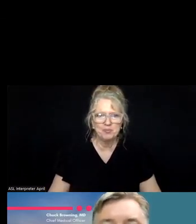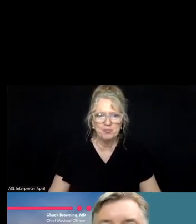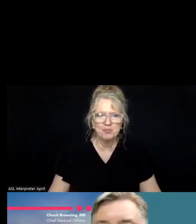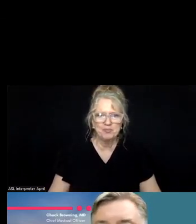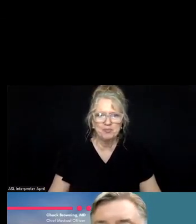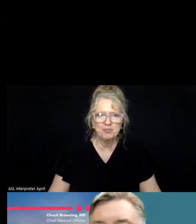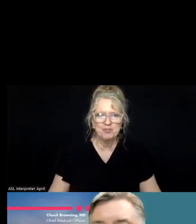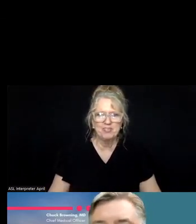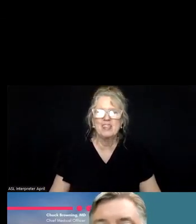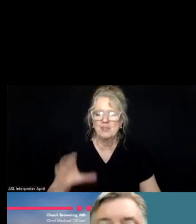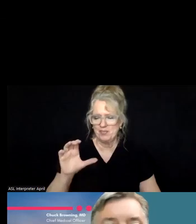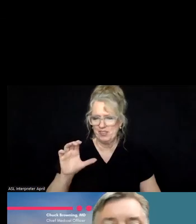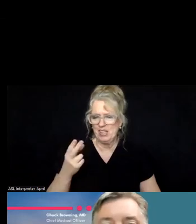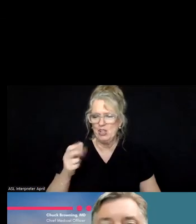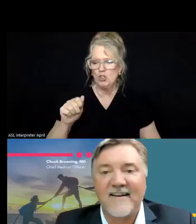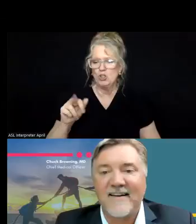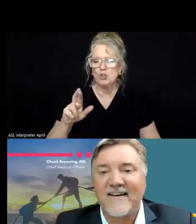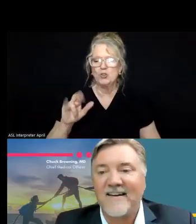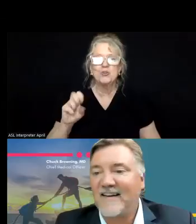I believe Carissa is on today.